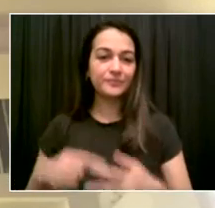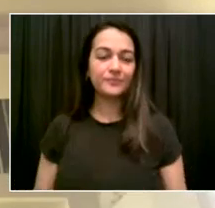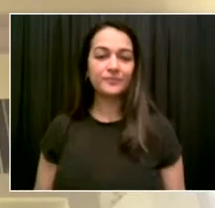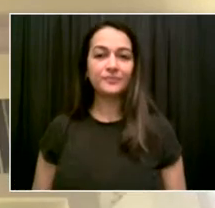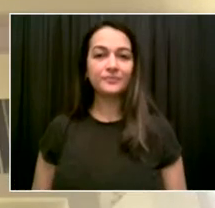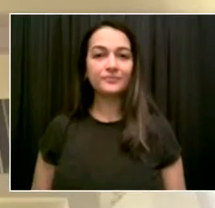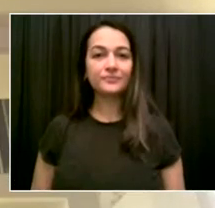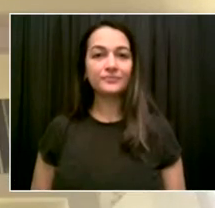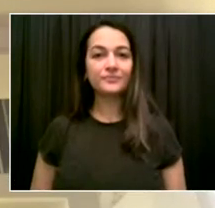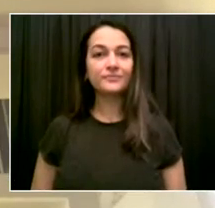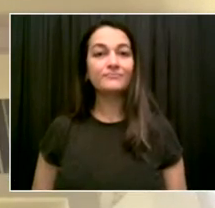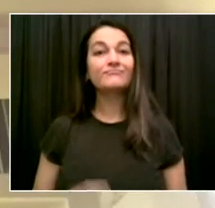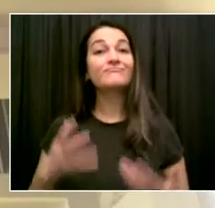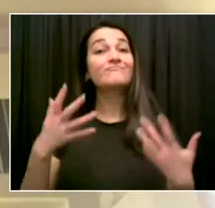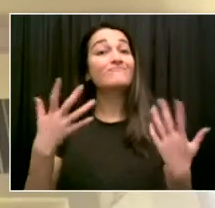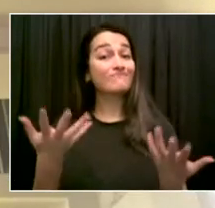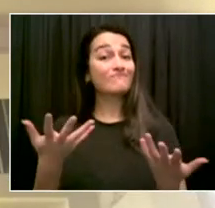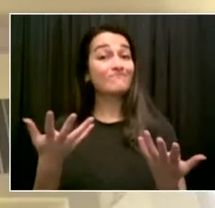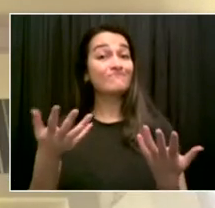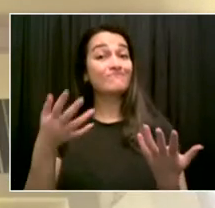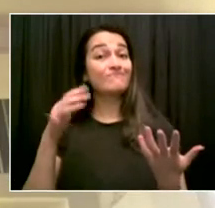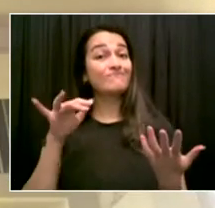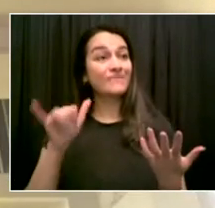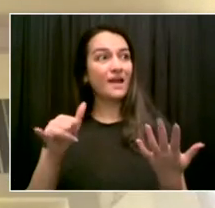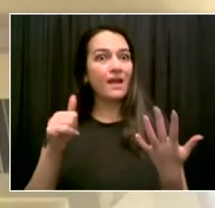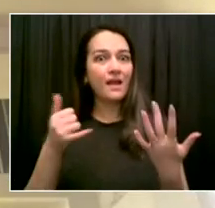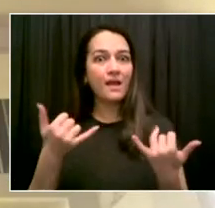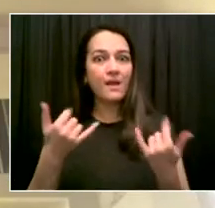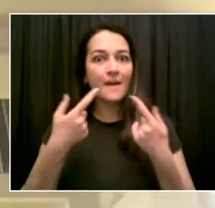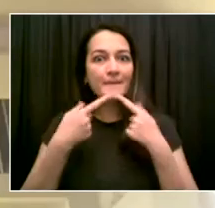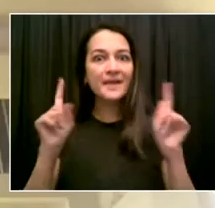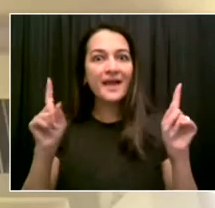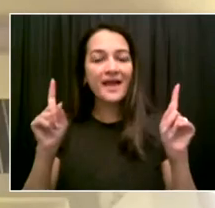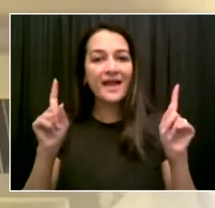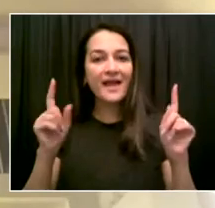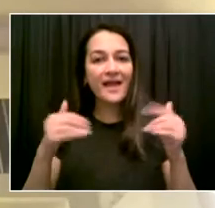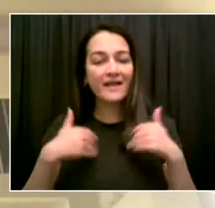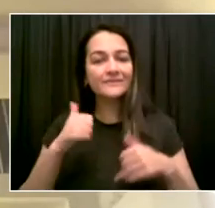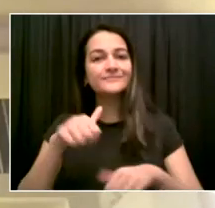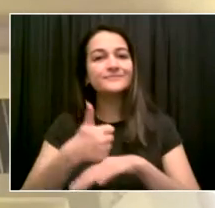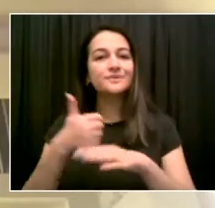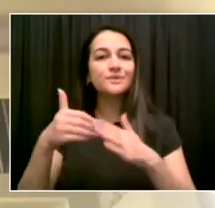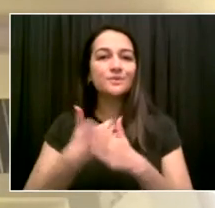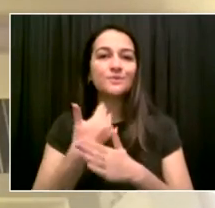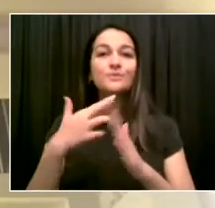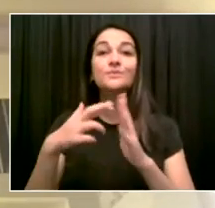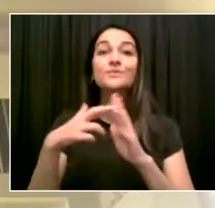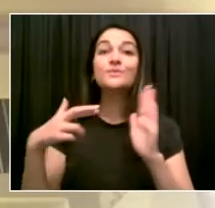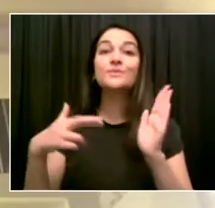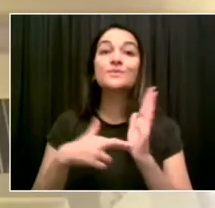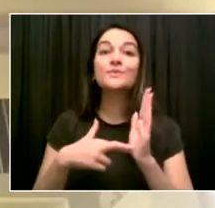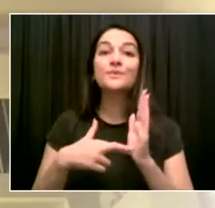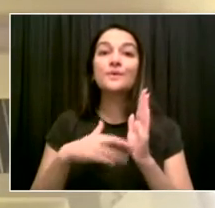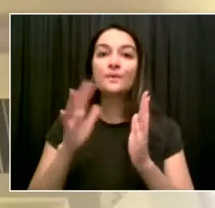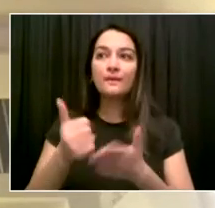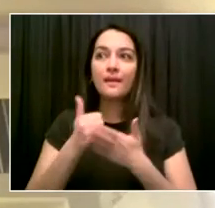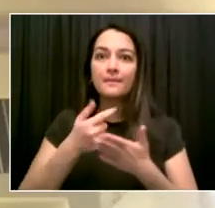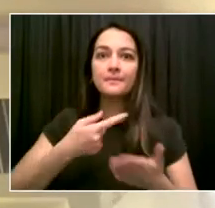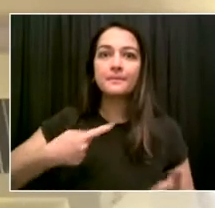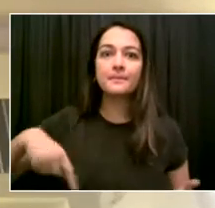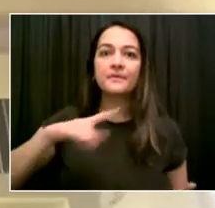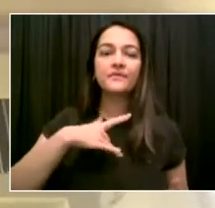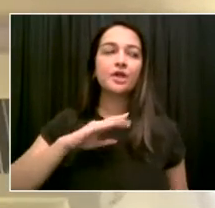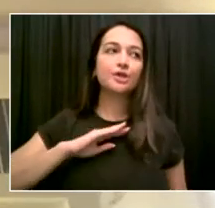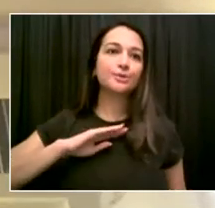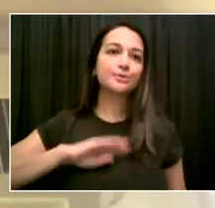Can I go into this restaurant? Can I go into this gym safely? Can I go to this doctor? Should I go to this hospital? Should I go to